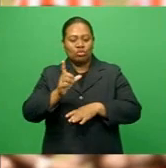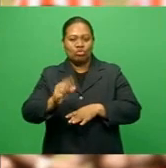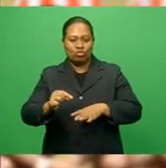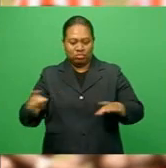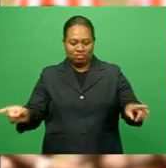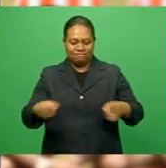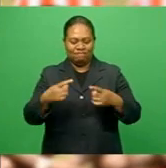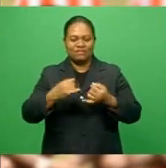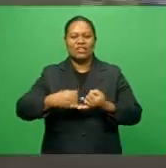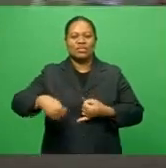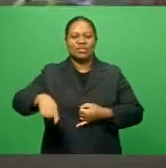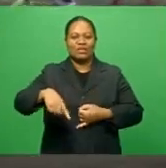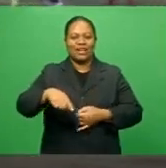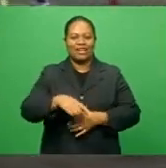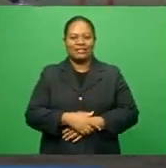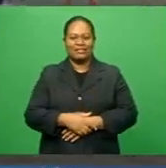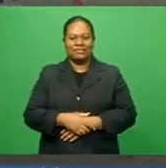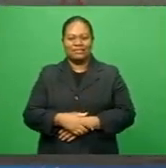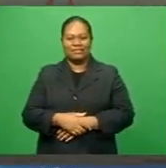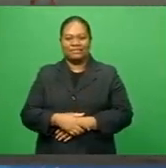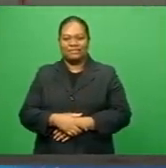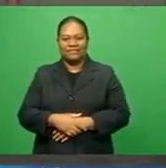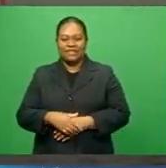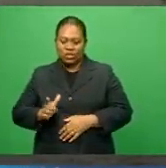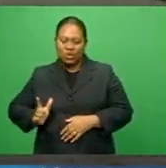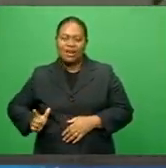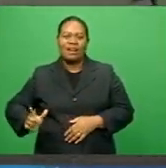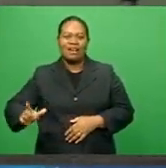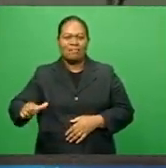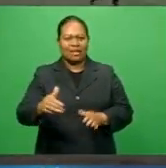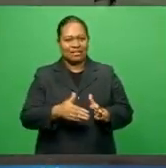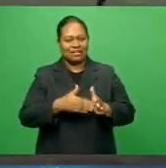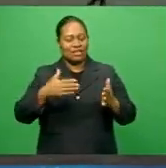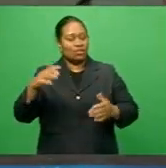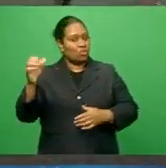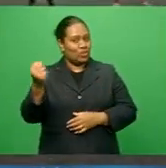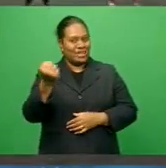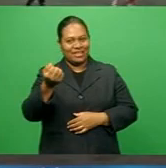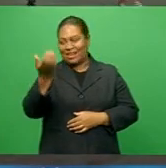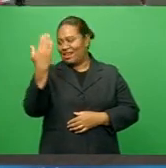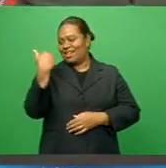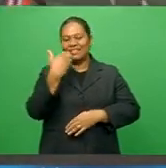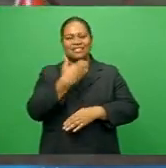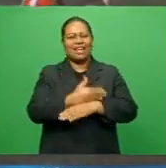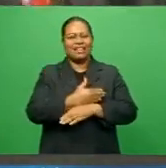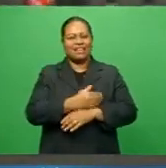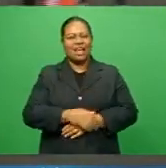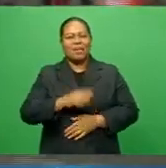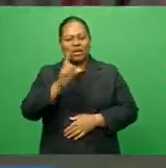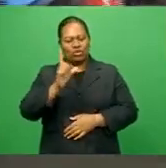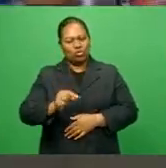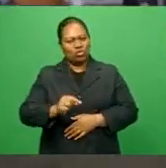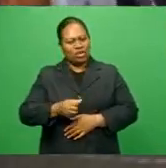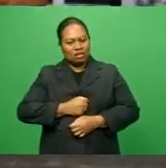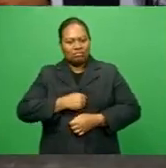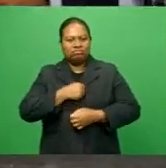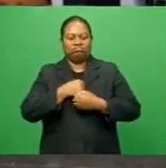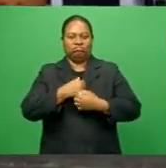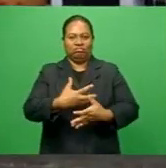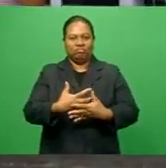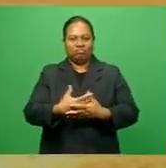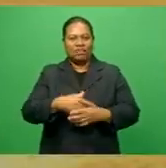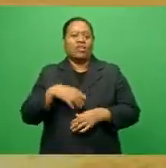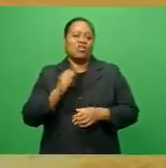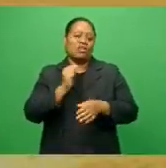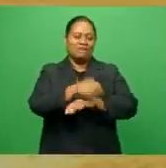Talimaterakula has more. Lambasing Alliance were after a win last night and they did it in style with an impressive 3-1 victory